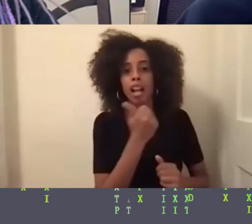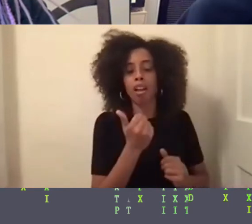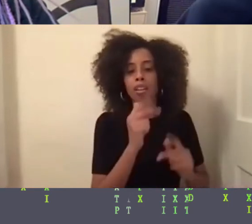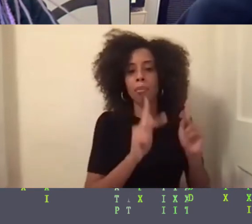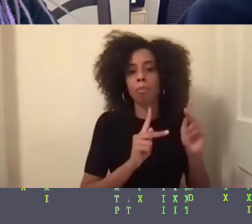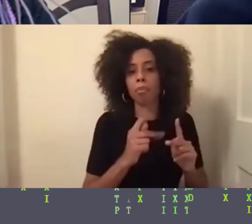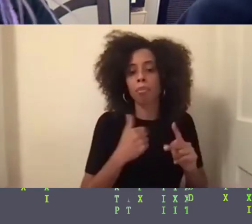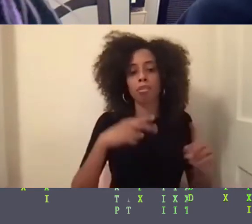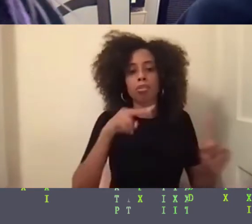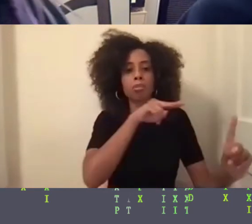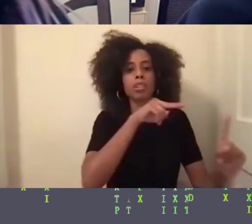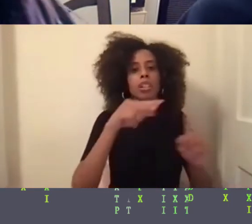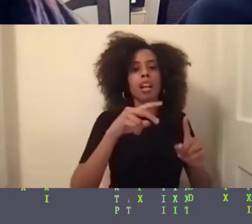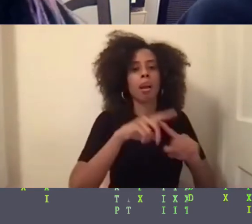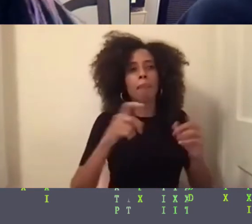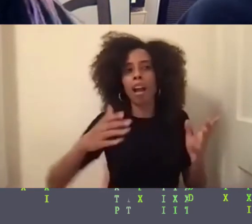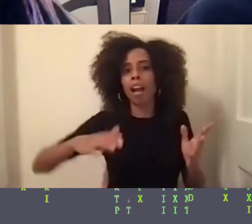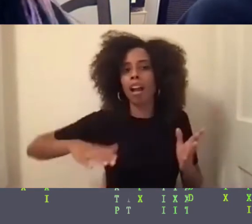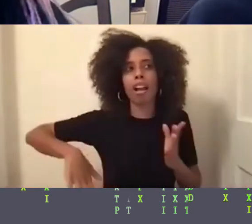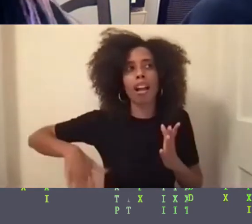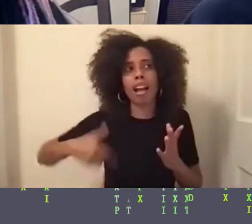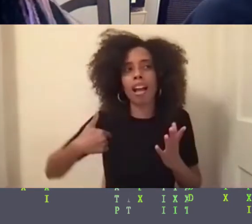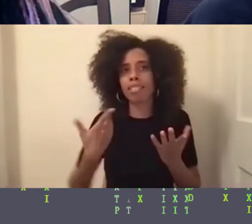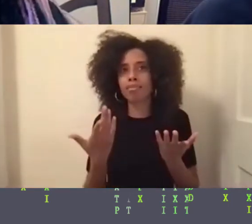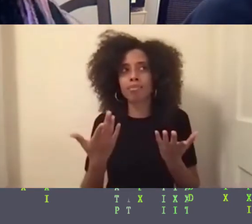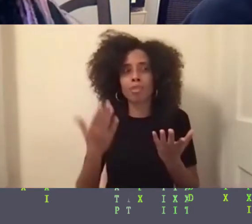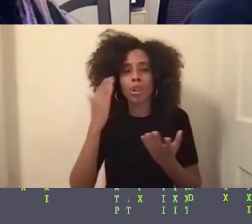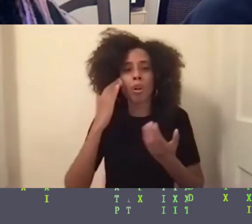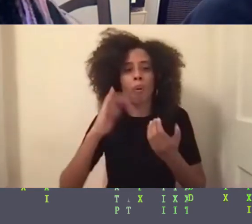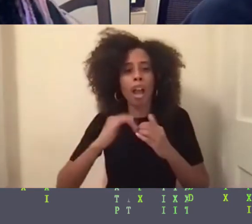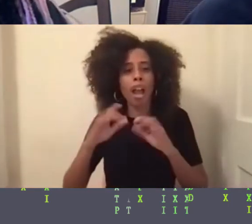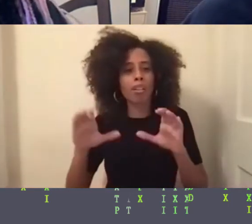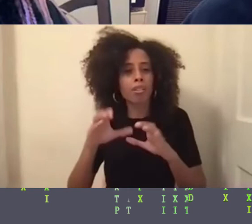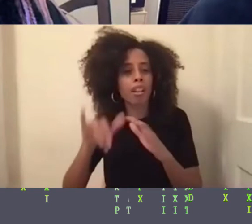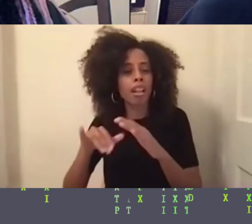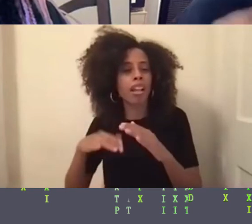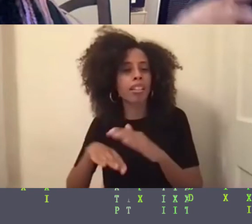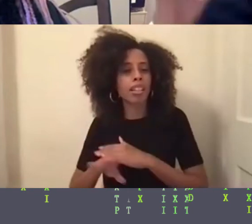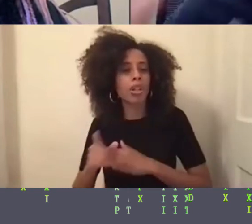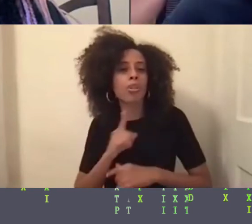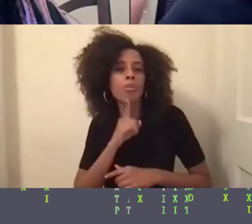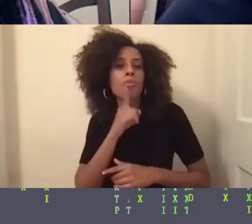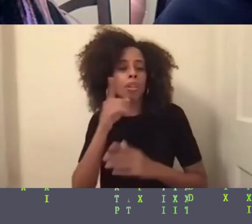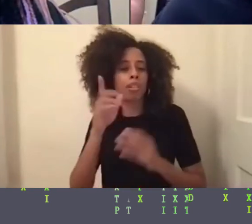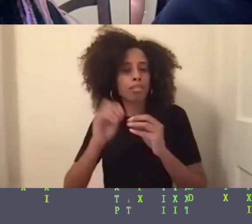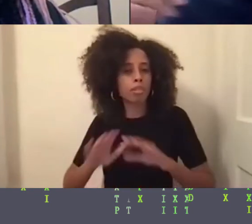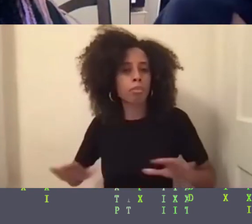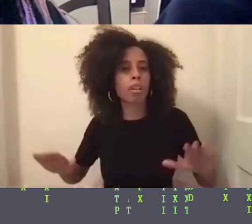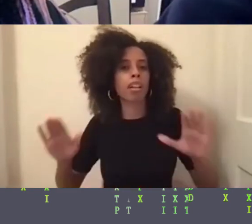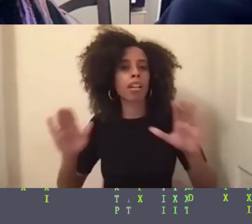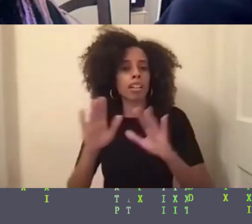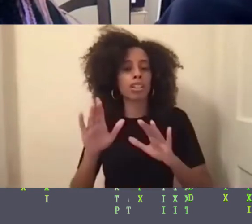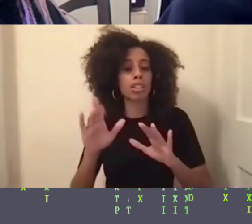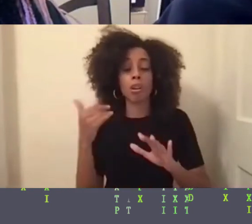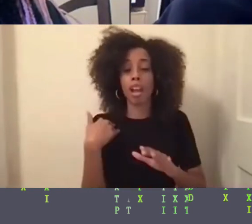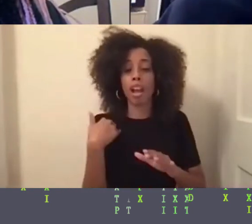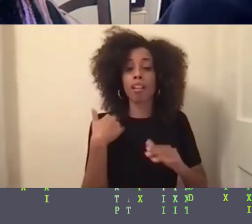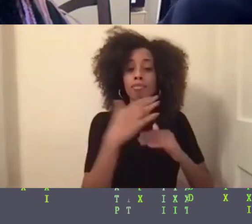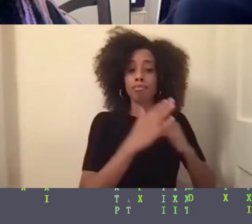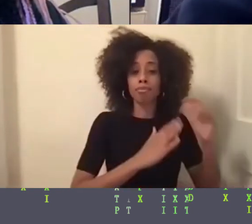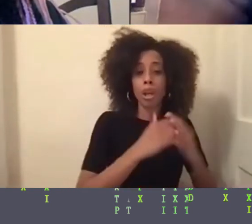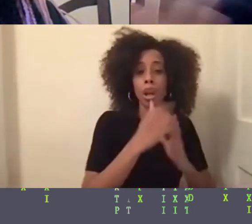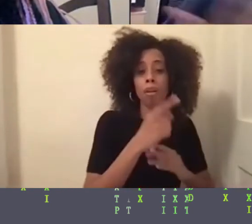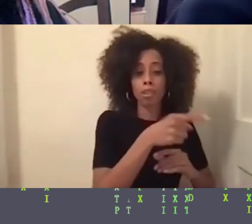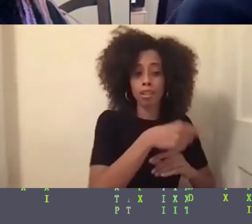like real spaces. So that's something I'm kind of working on. So I have like the comfort of virtual spaces and then